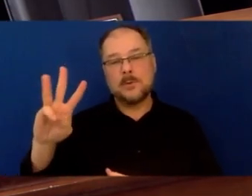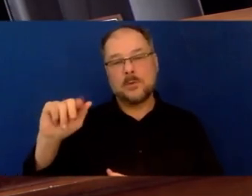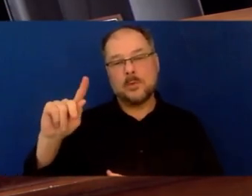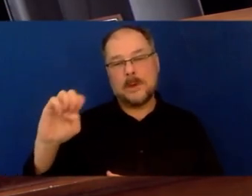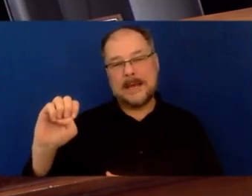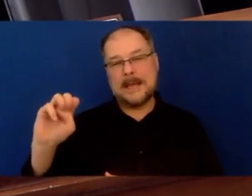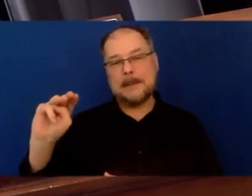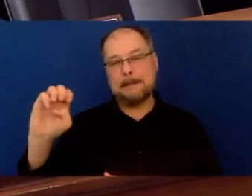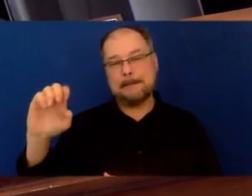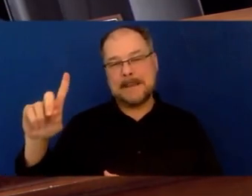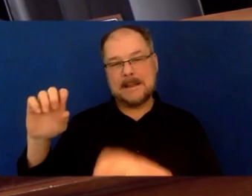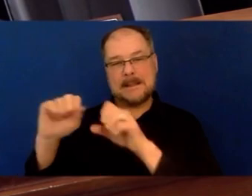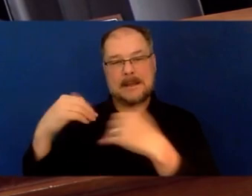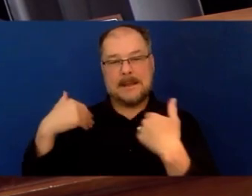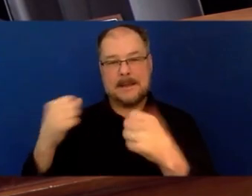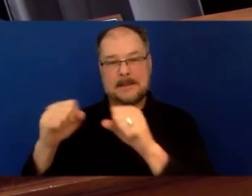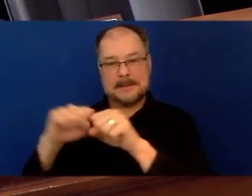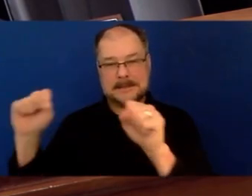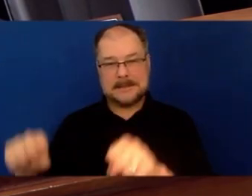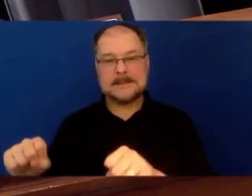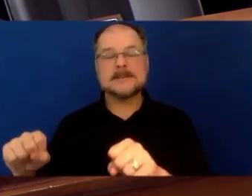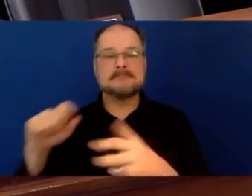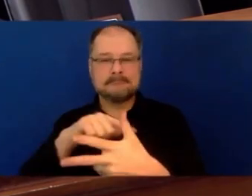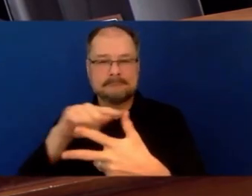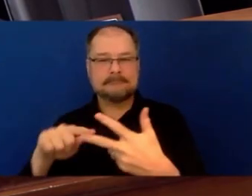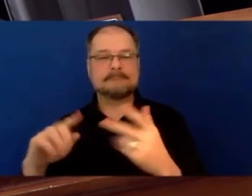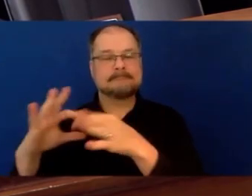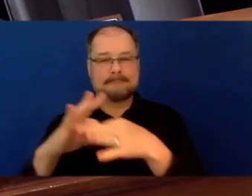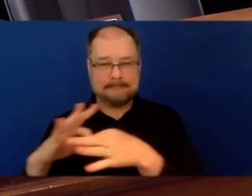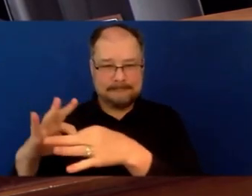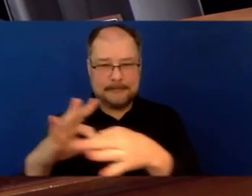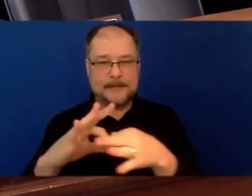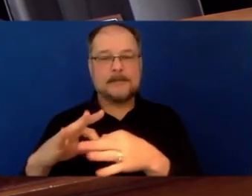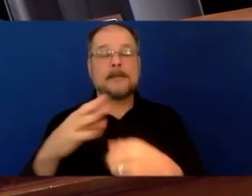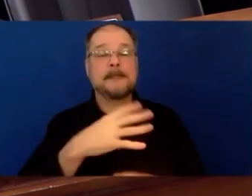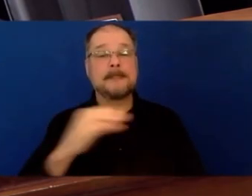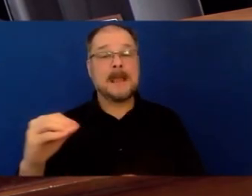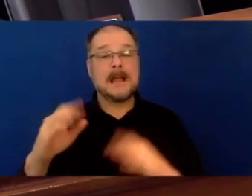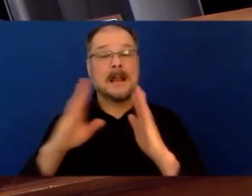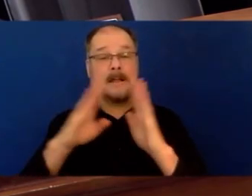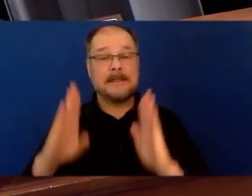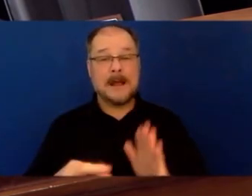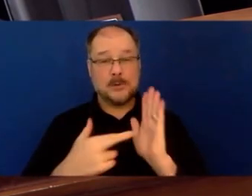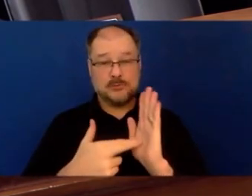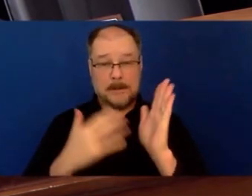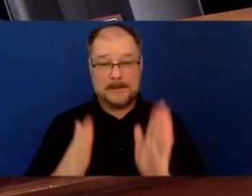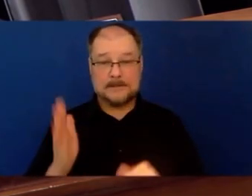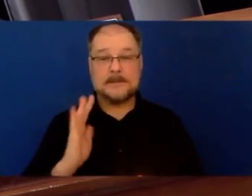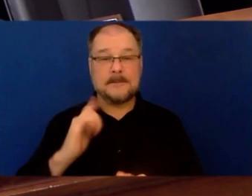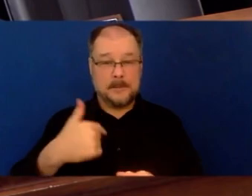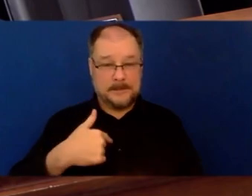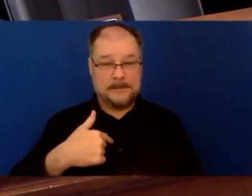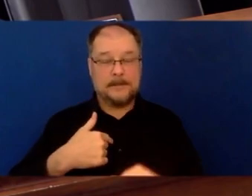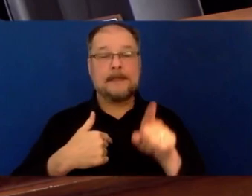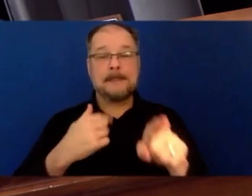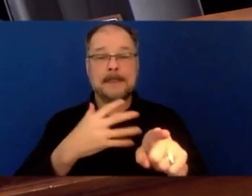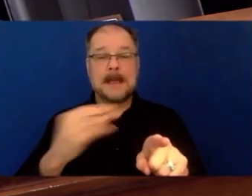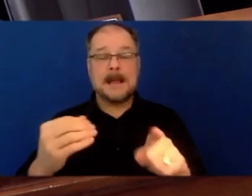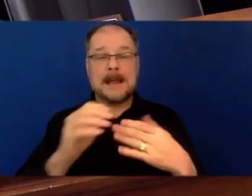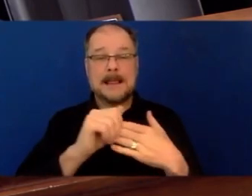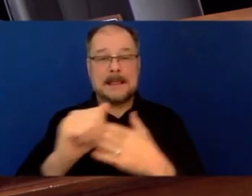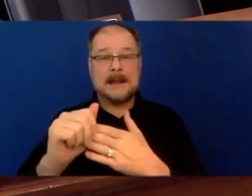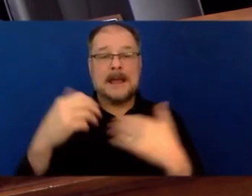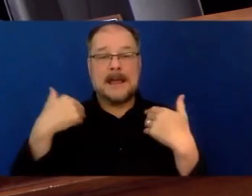certifications, and even college credit. So in the House of Representatives, I led the critical Health Care Careers Act.